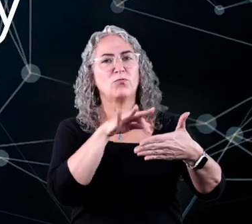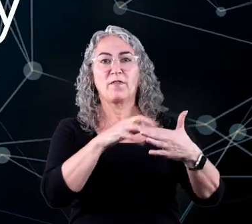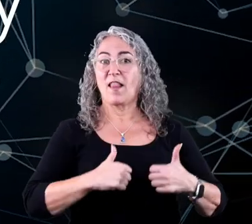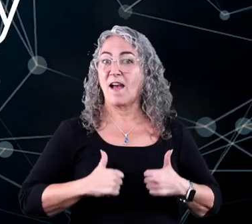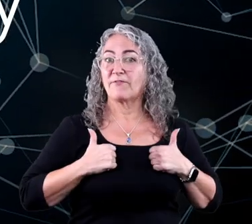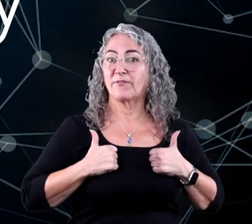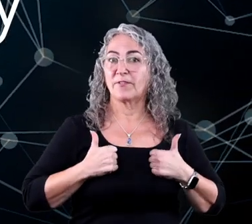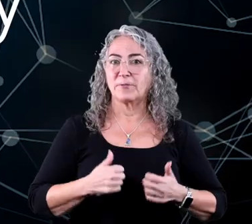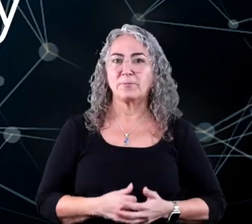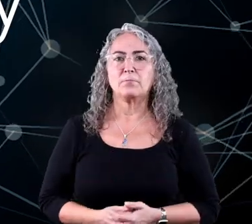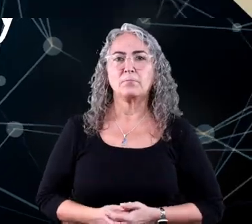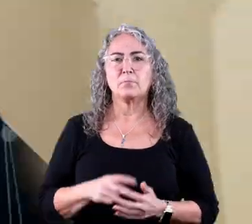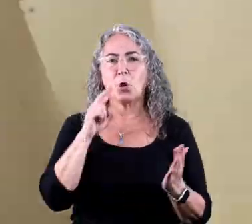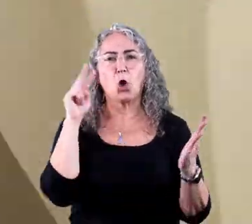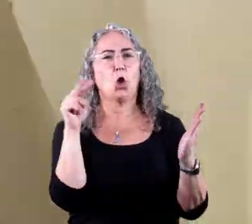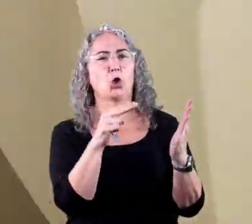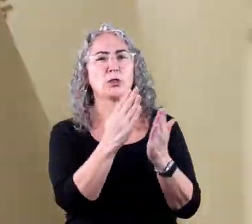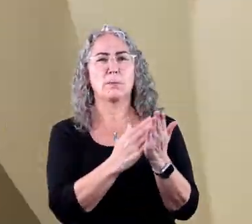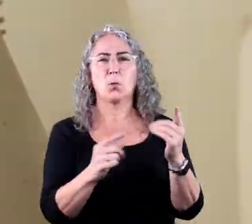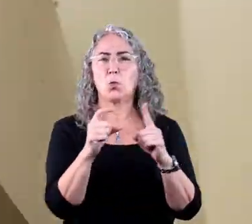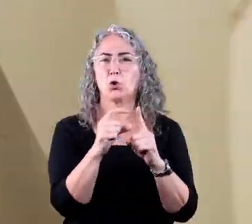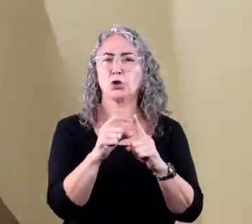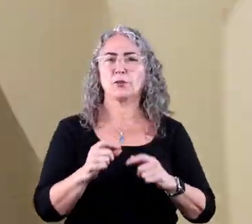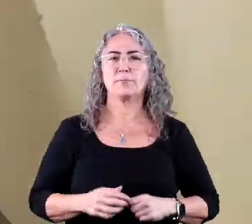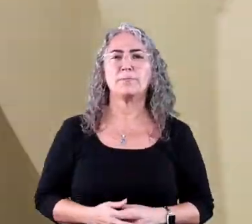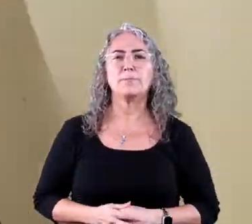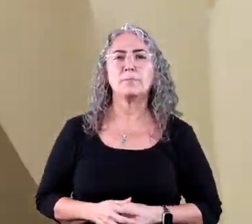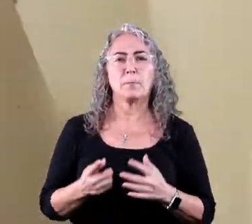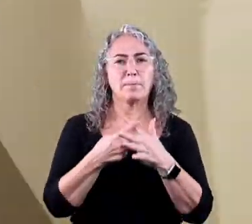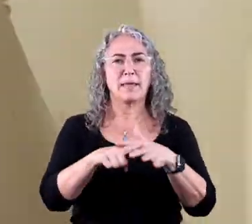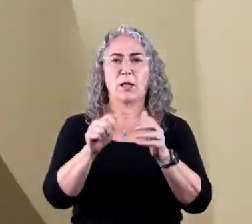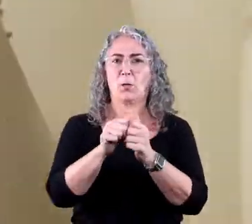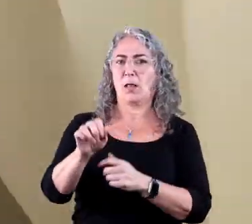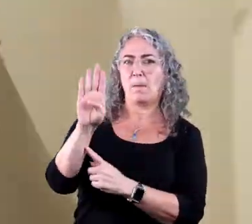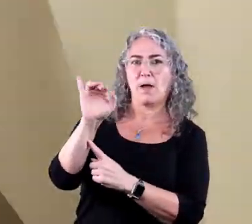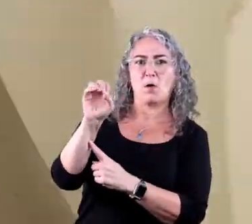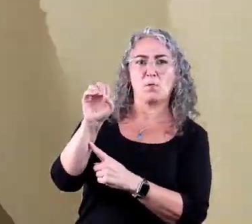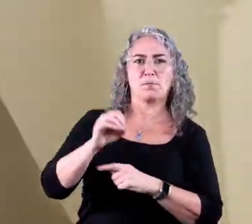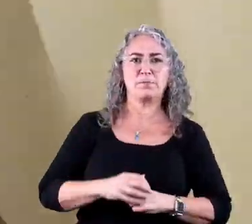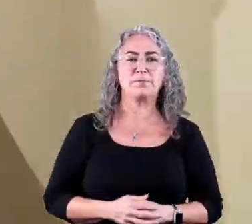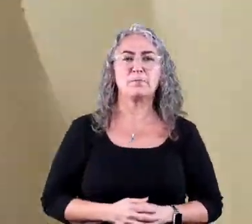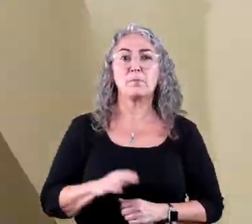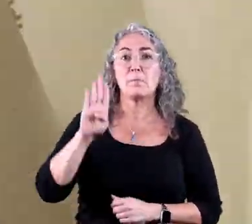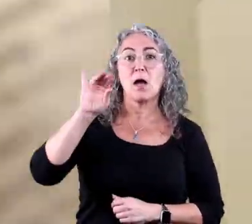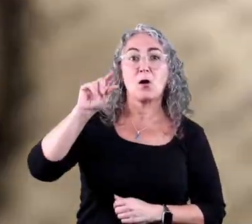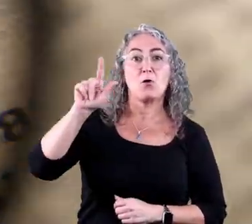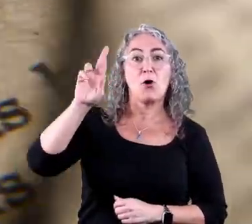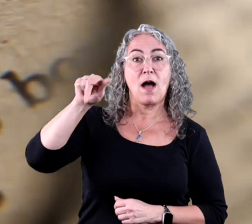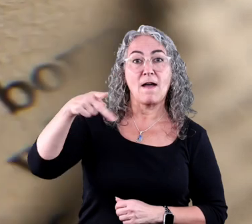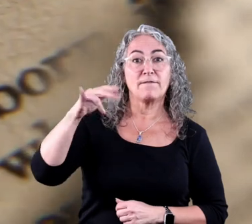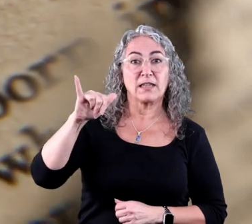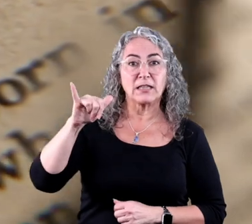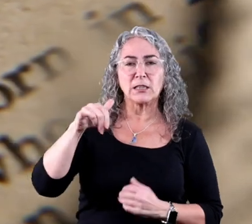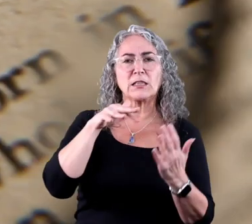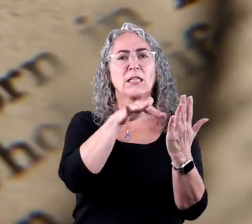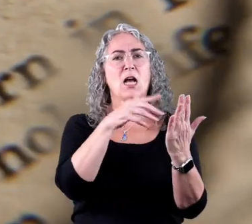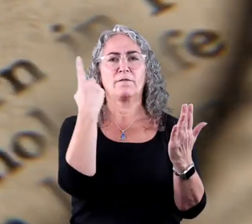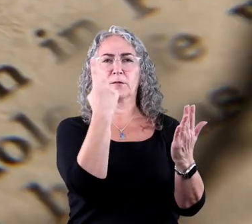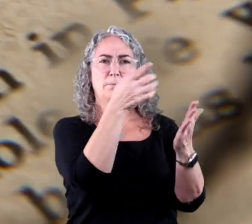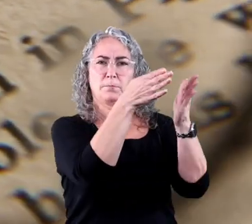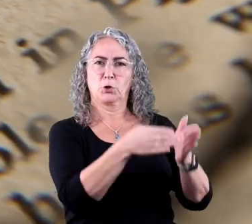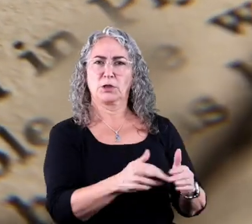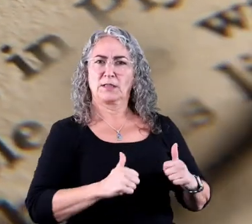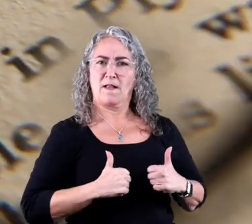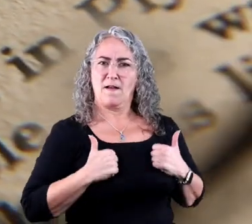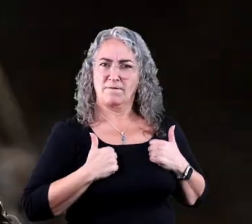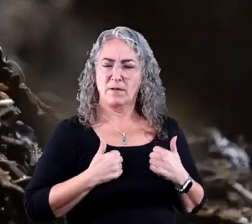get the study of life. Now, let's look at some other words that begin with bio. Biography is the story of